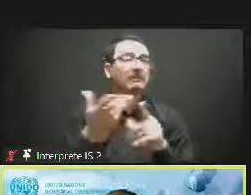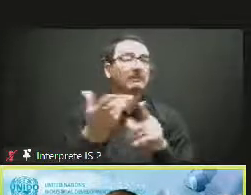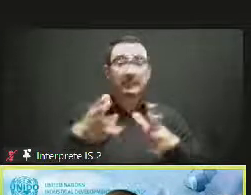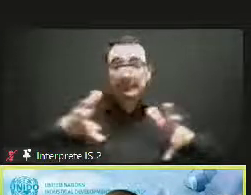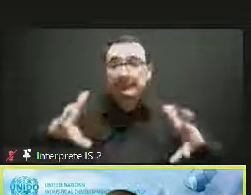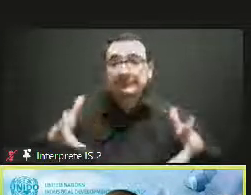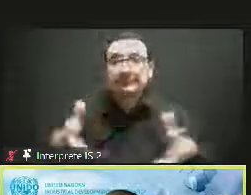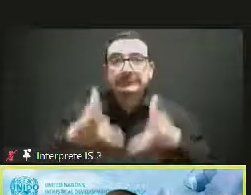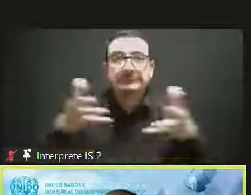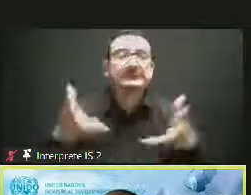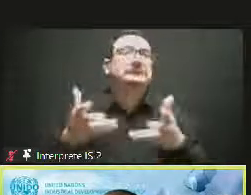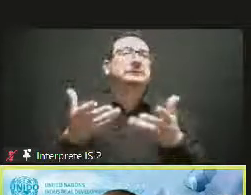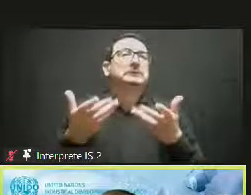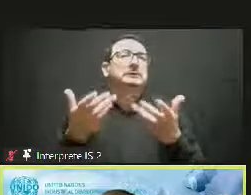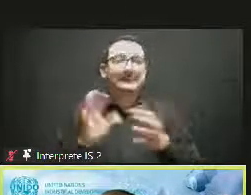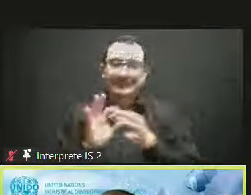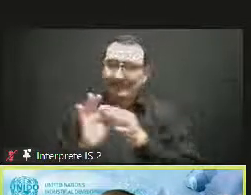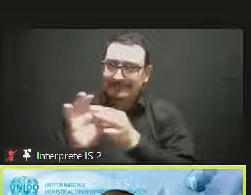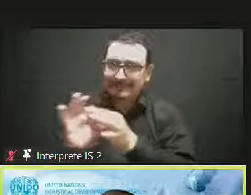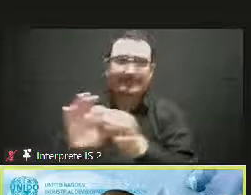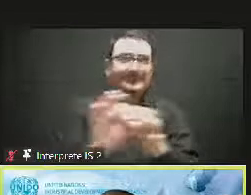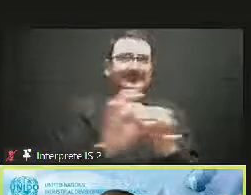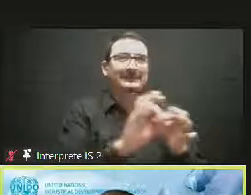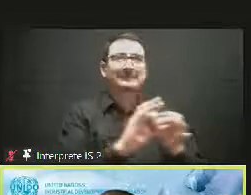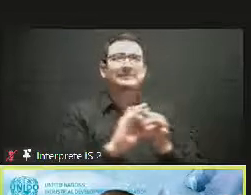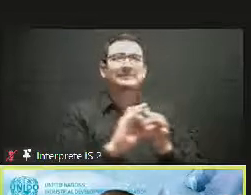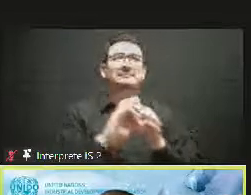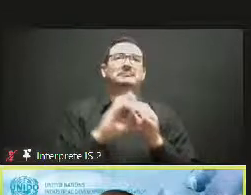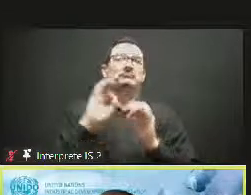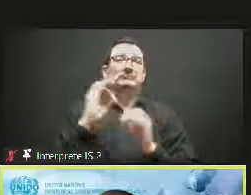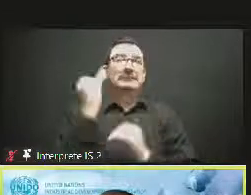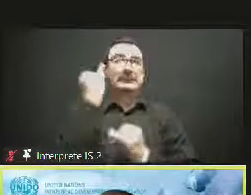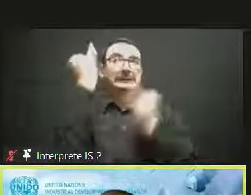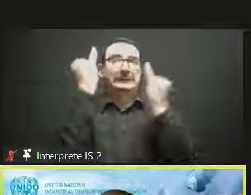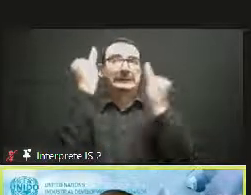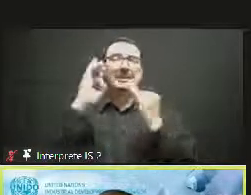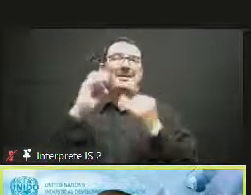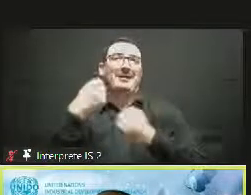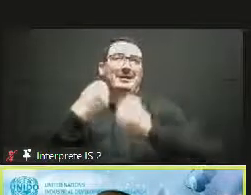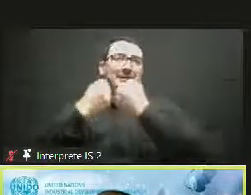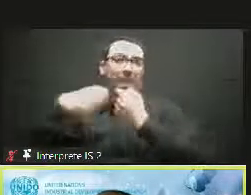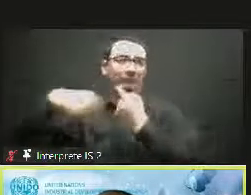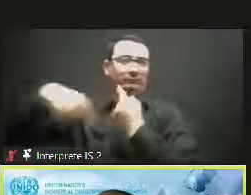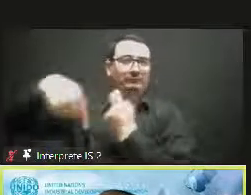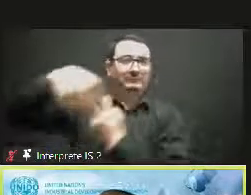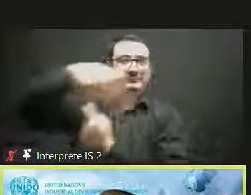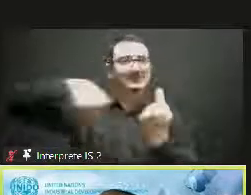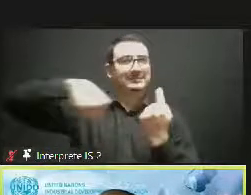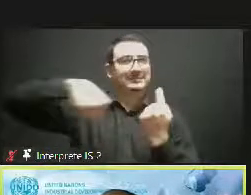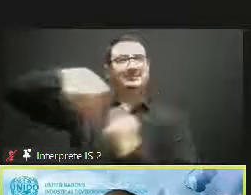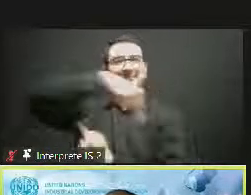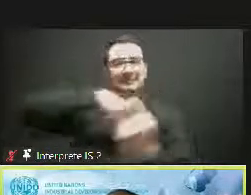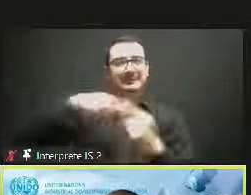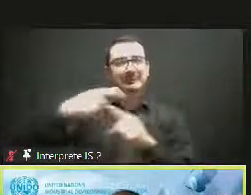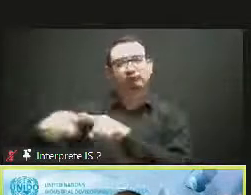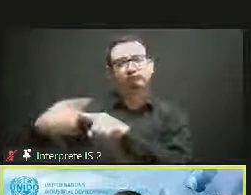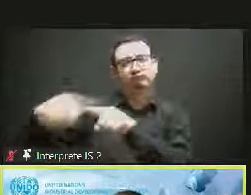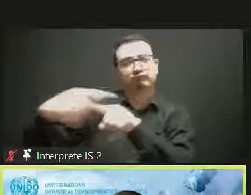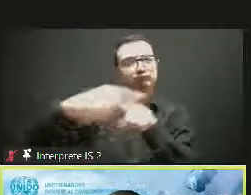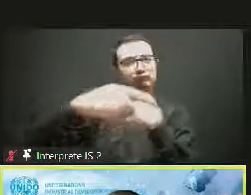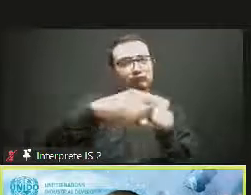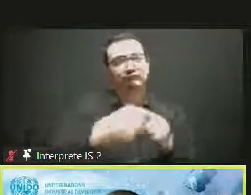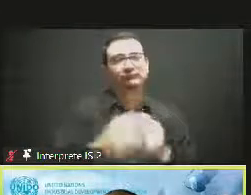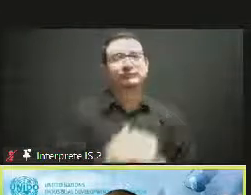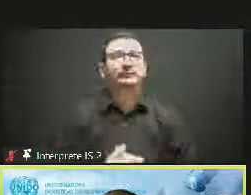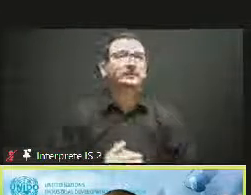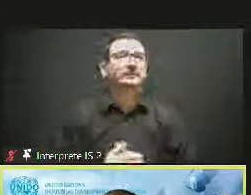adopting several, maybe some areas or action points here, like to realize the